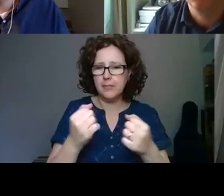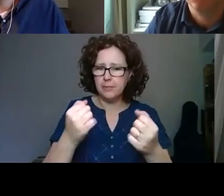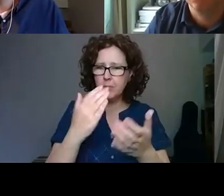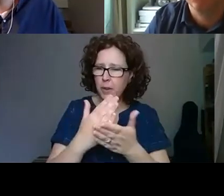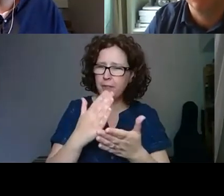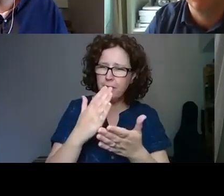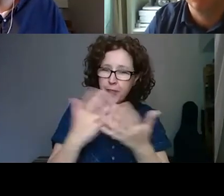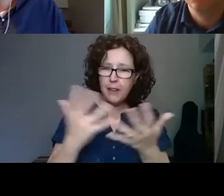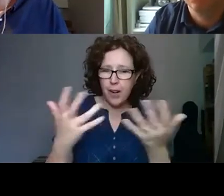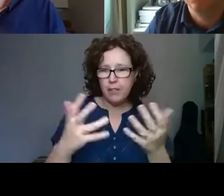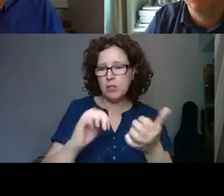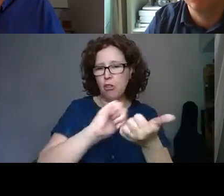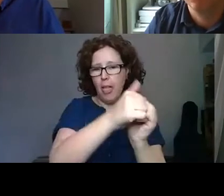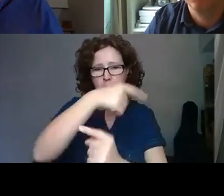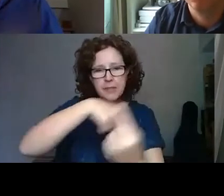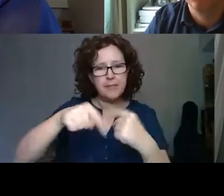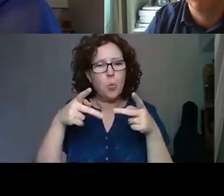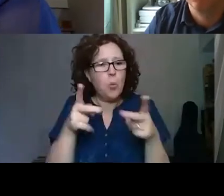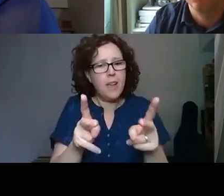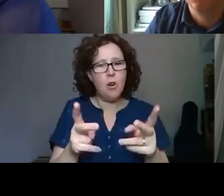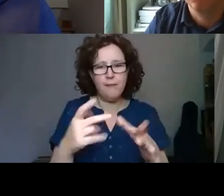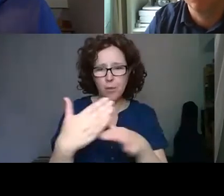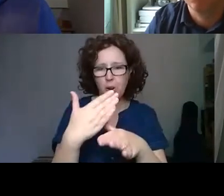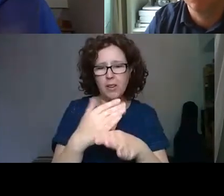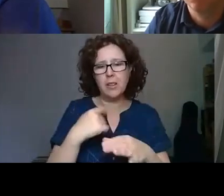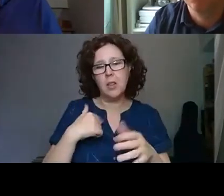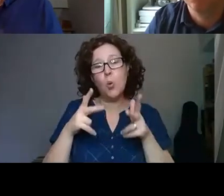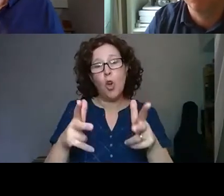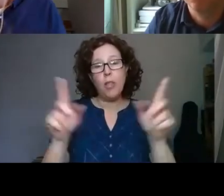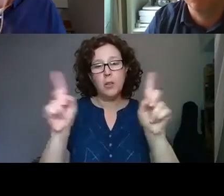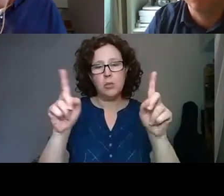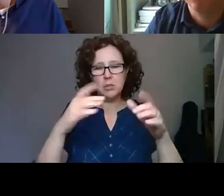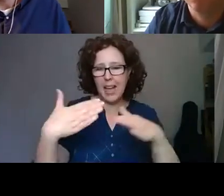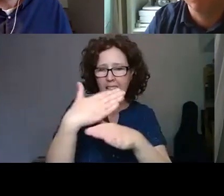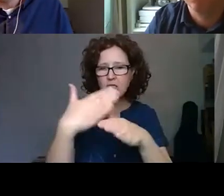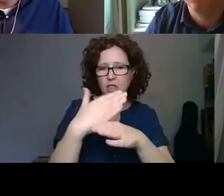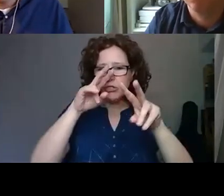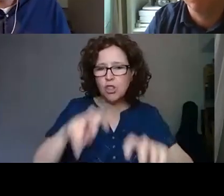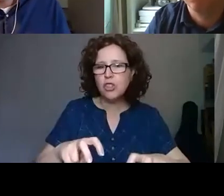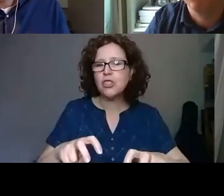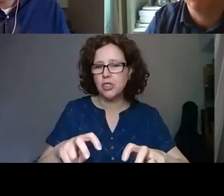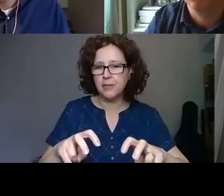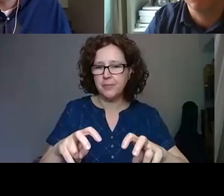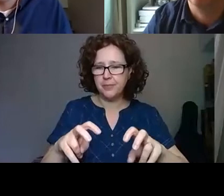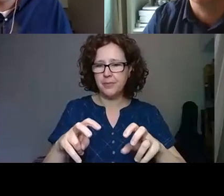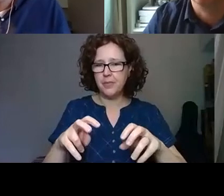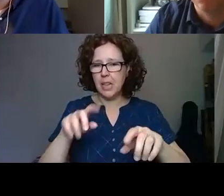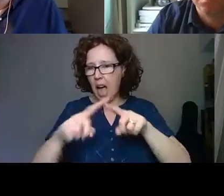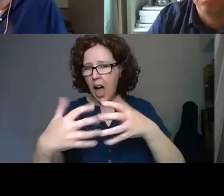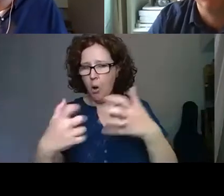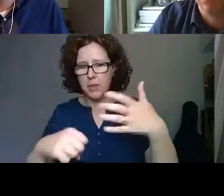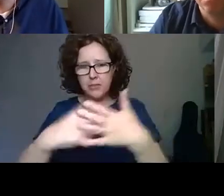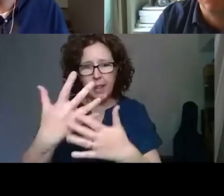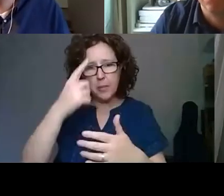research approach. We call it action research approach in how, how we develop ideas and programs